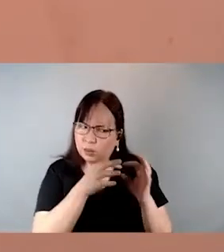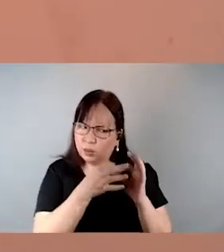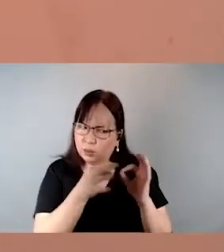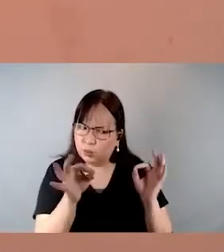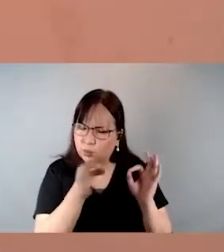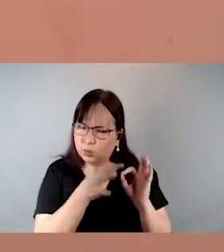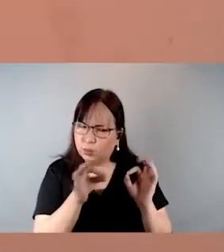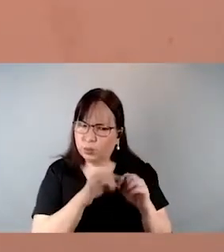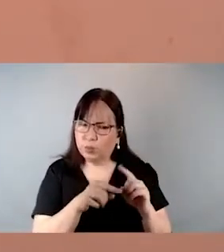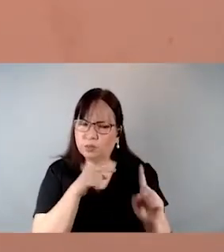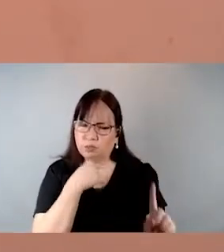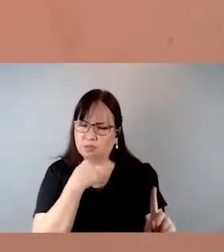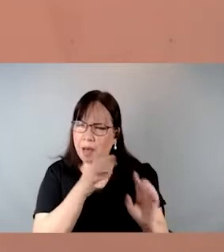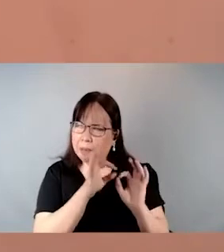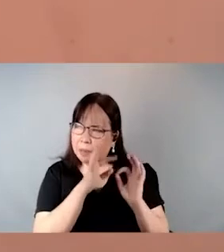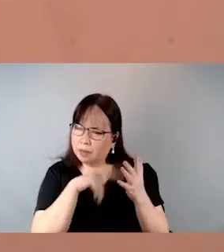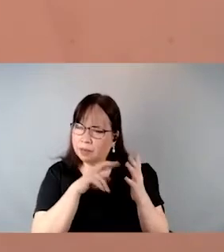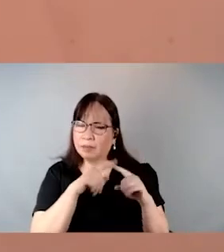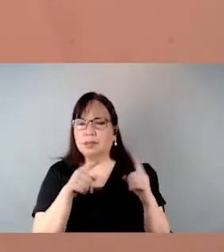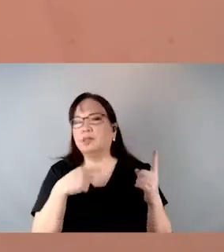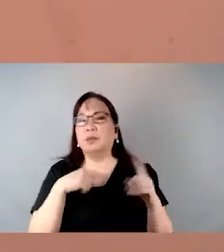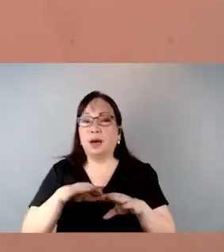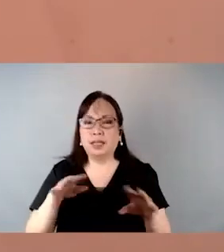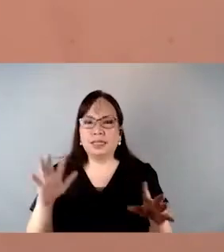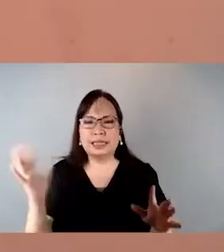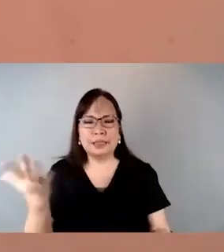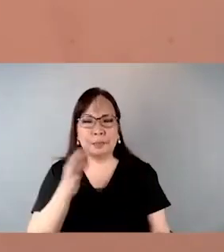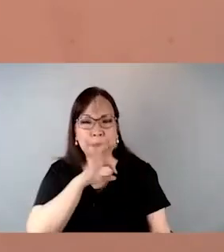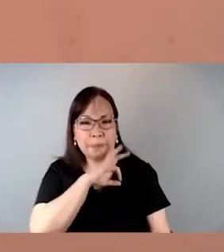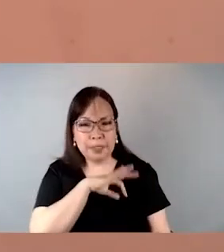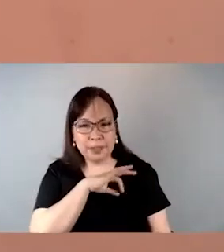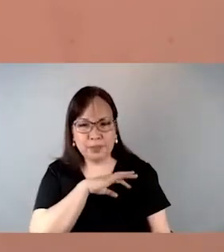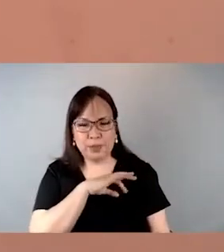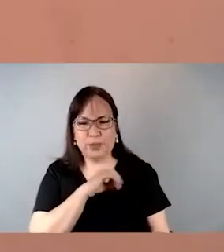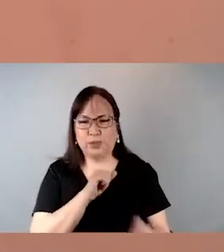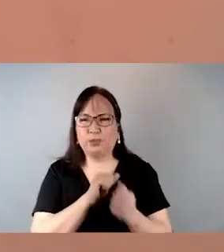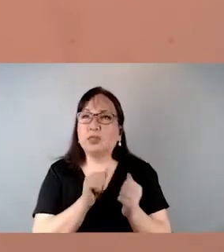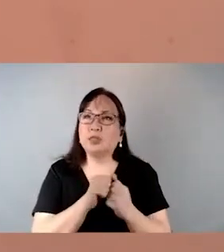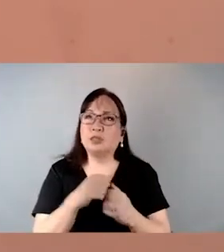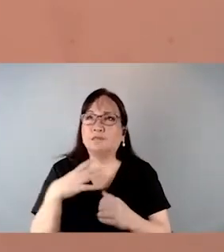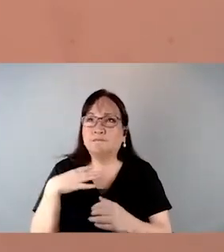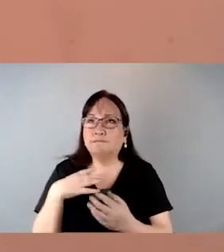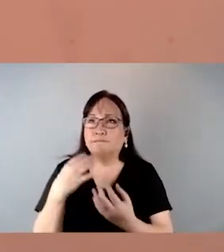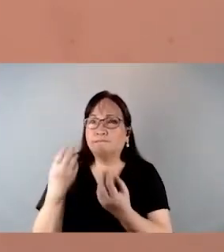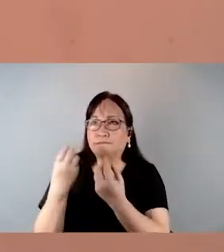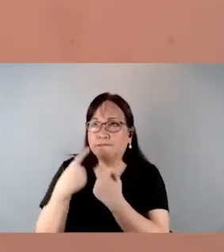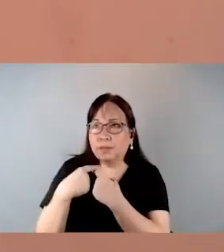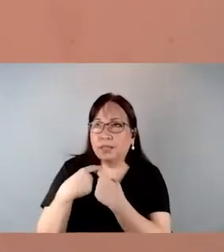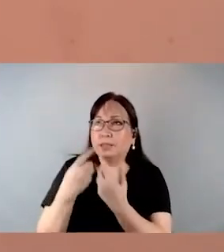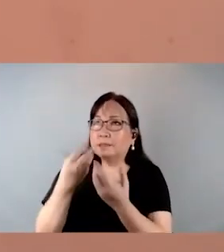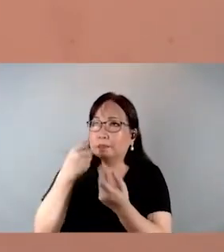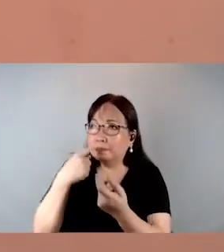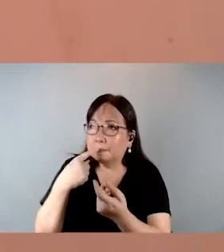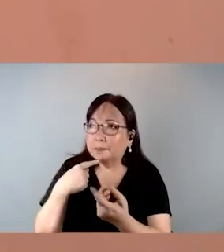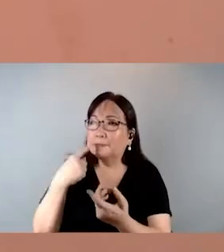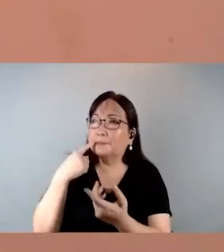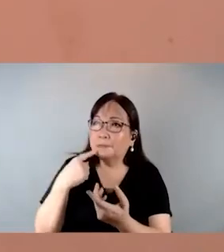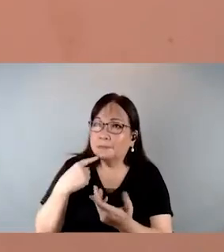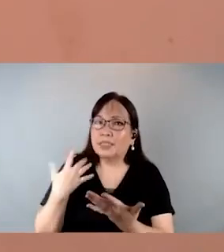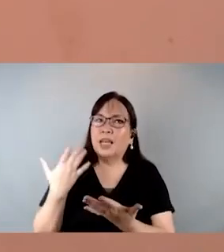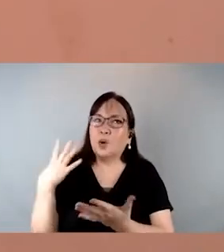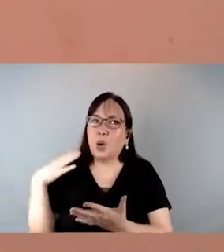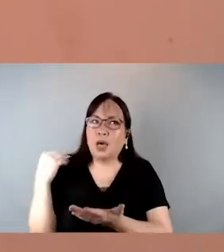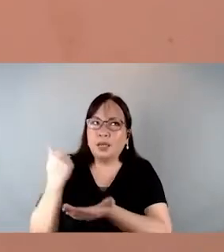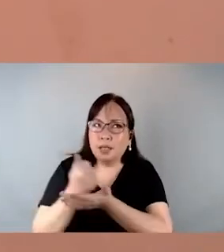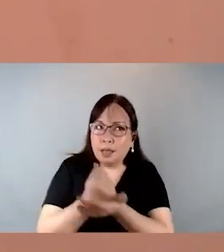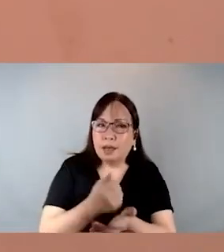children as mere beneficiaries waiting to be fed, waiting to be nursed, helped, given his